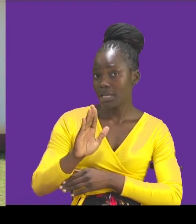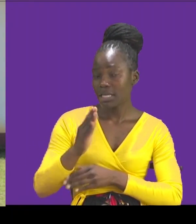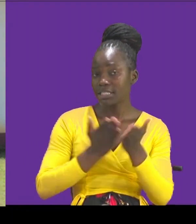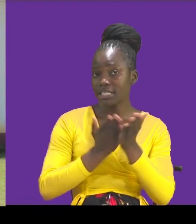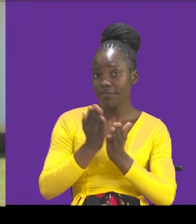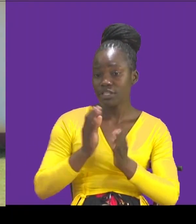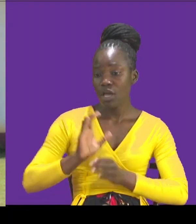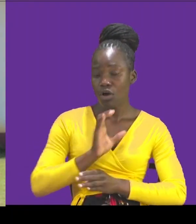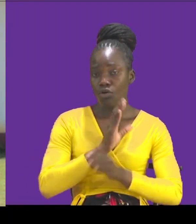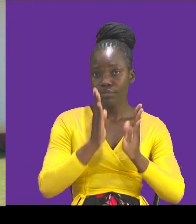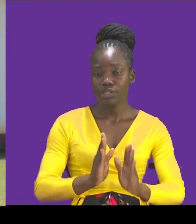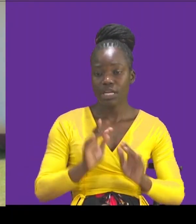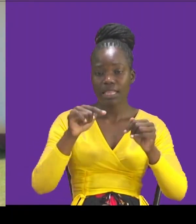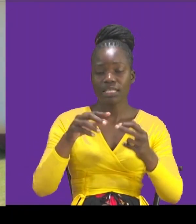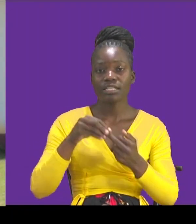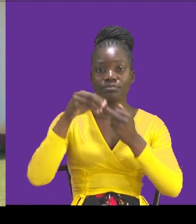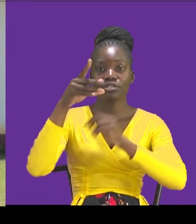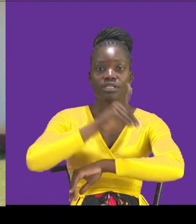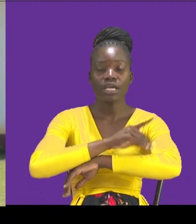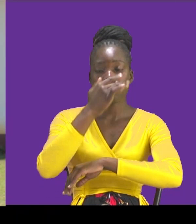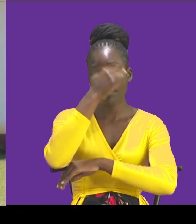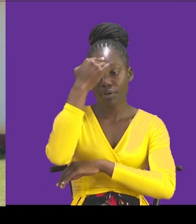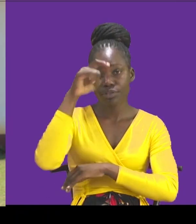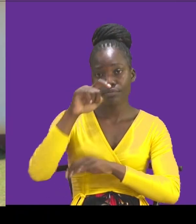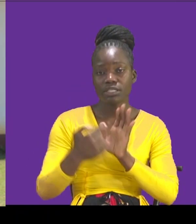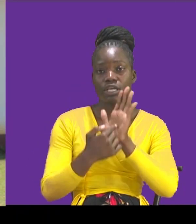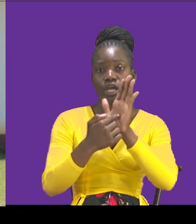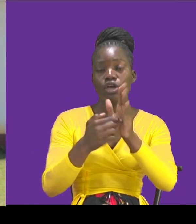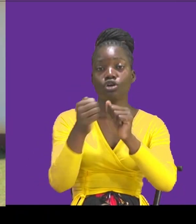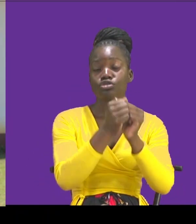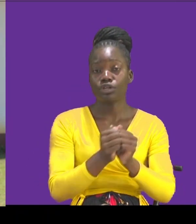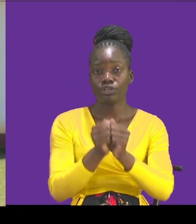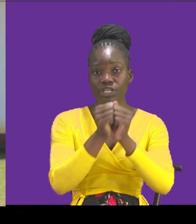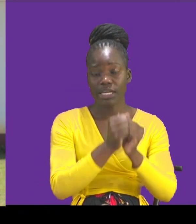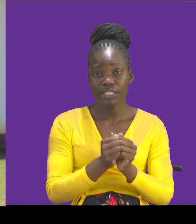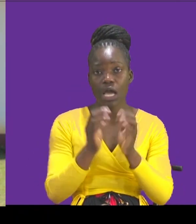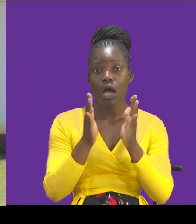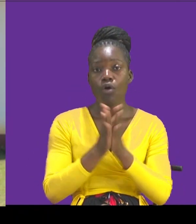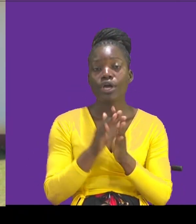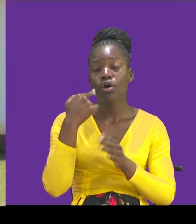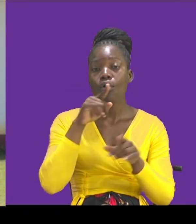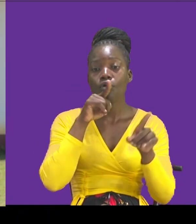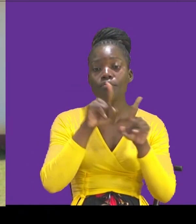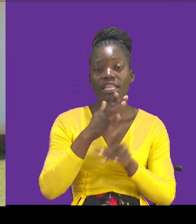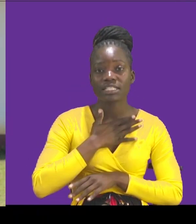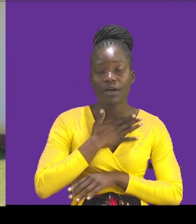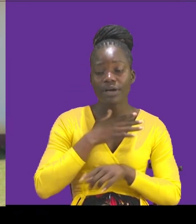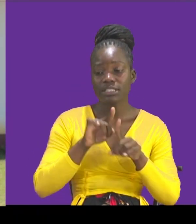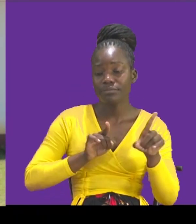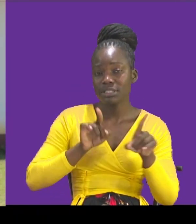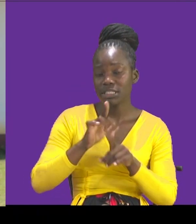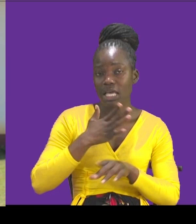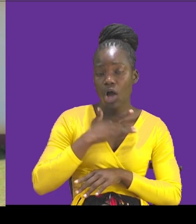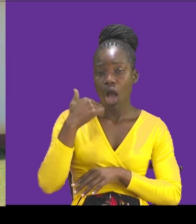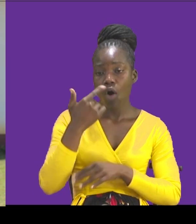this is a special day for us because we have to show solidarity with our brothers and sisters who are able differently.